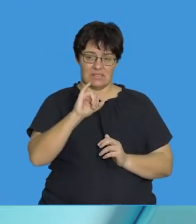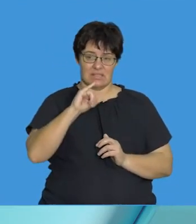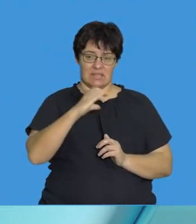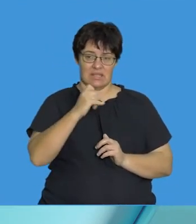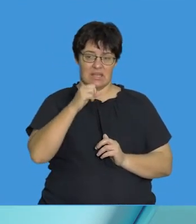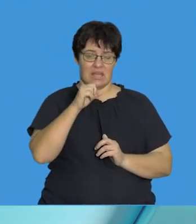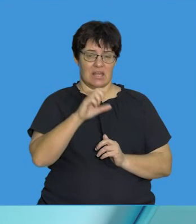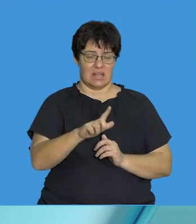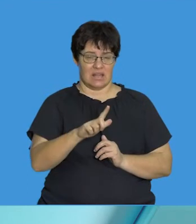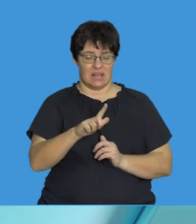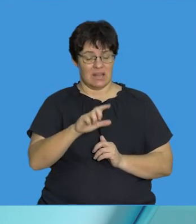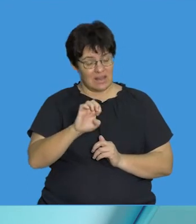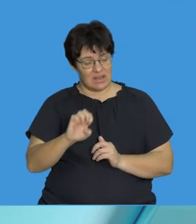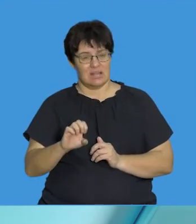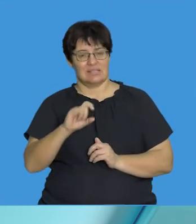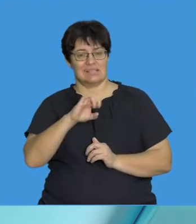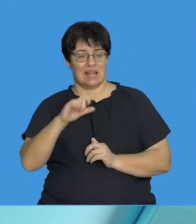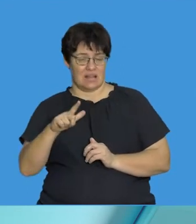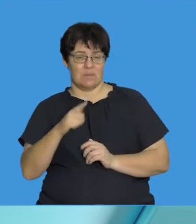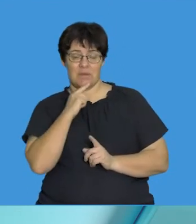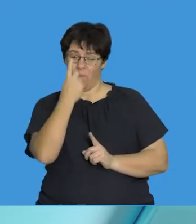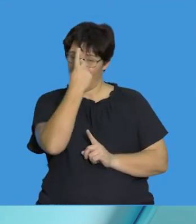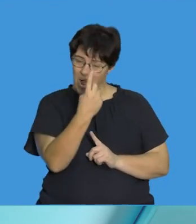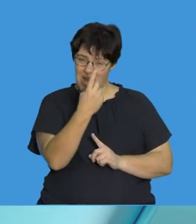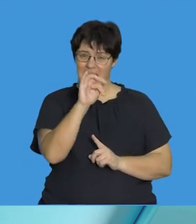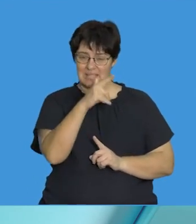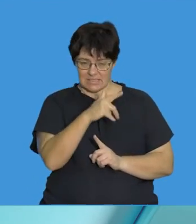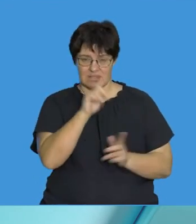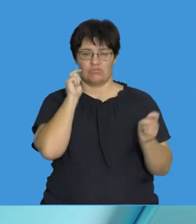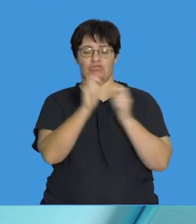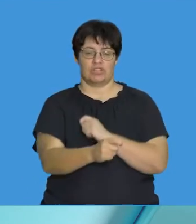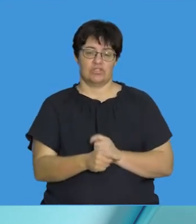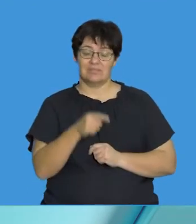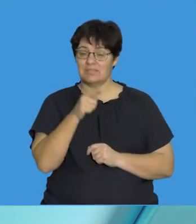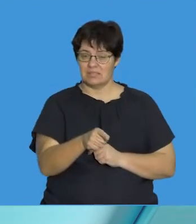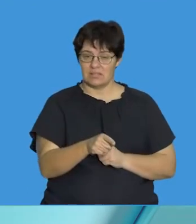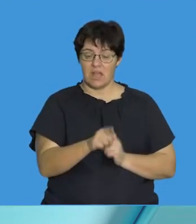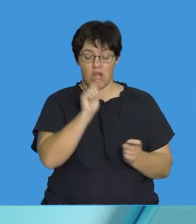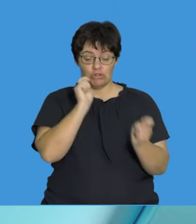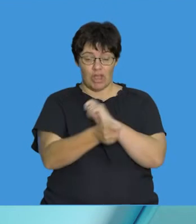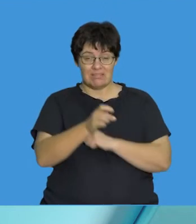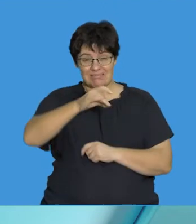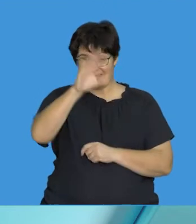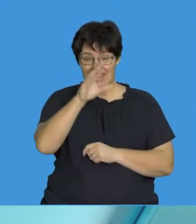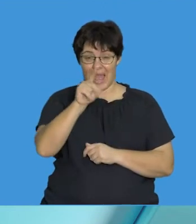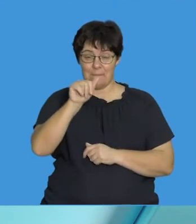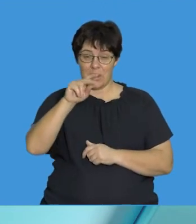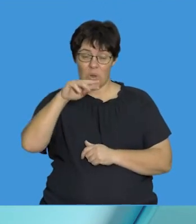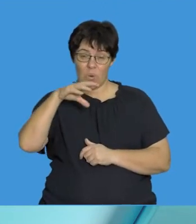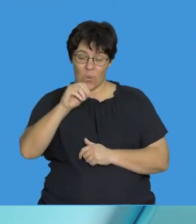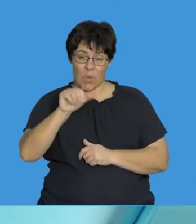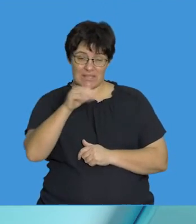we know that that's a mutation that alters a single amino acid. And the alteration or the change of a single amino acid